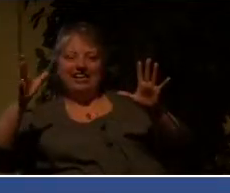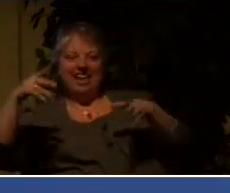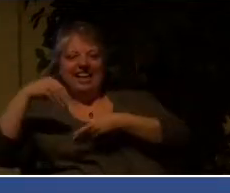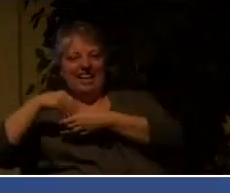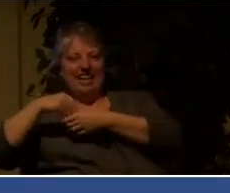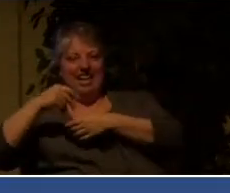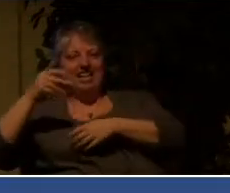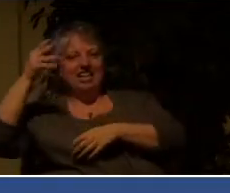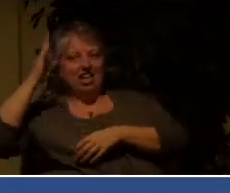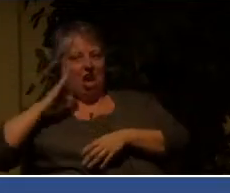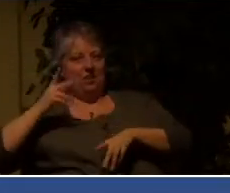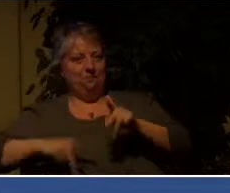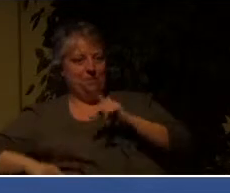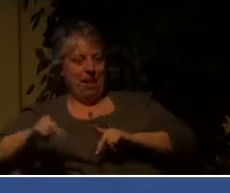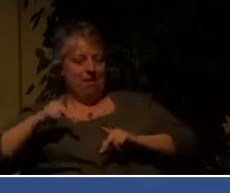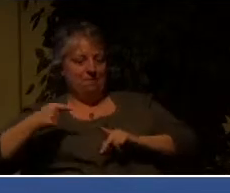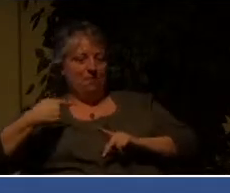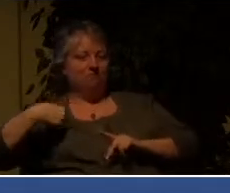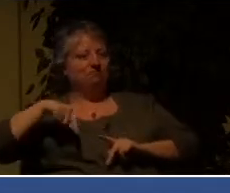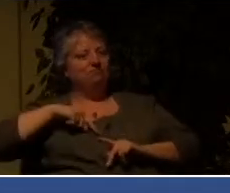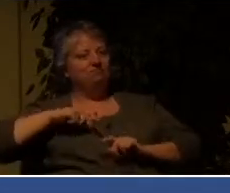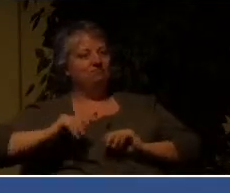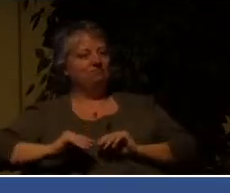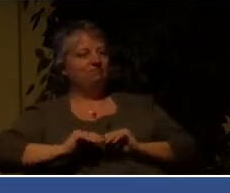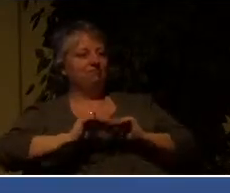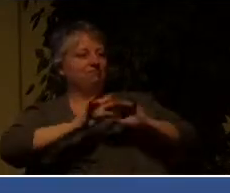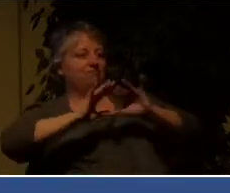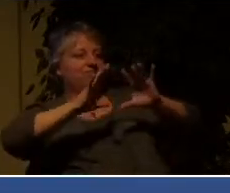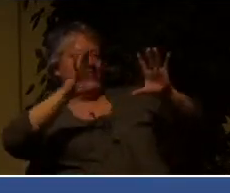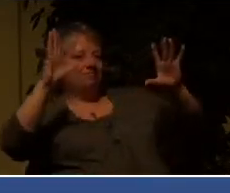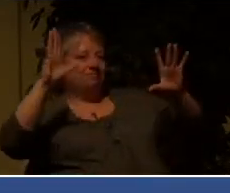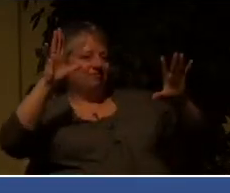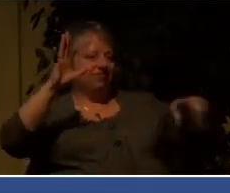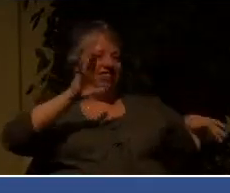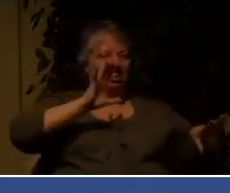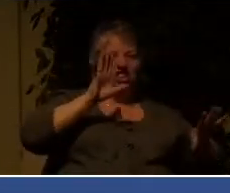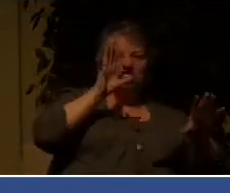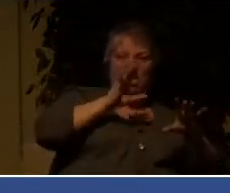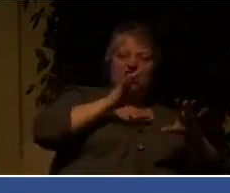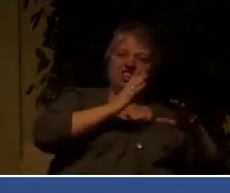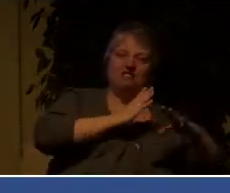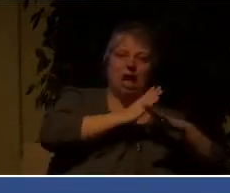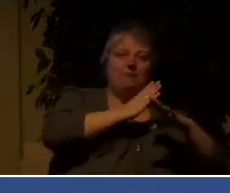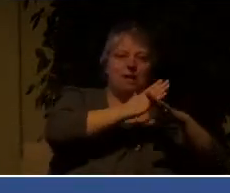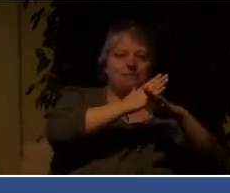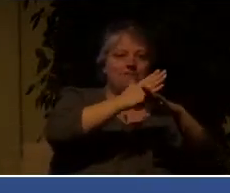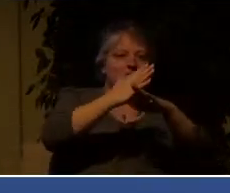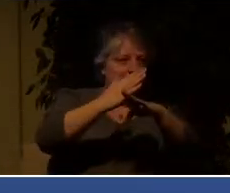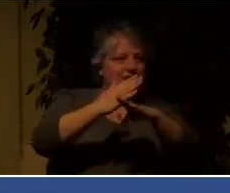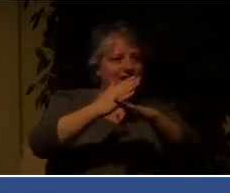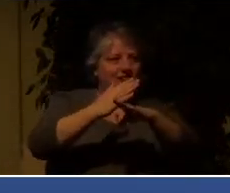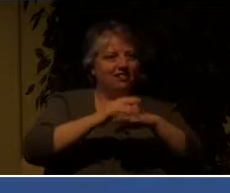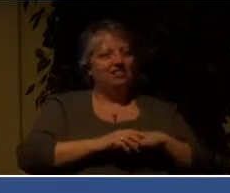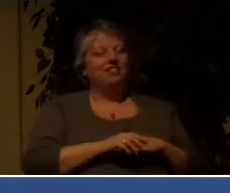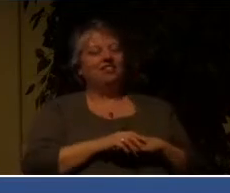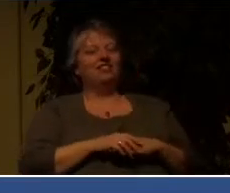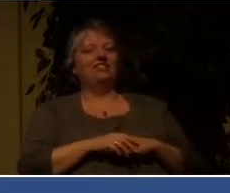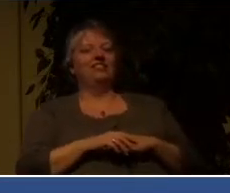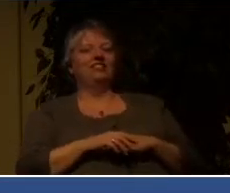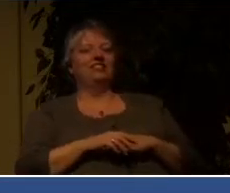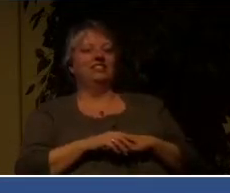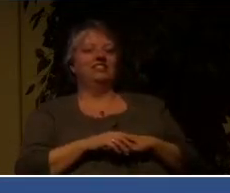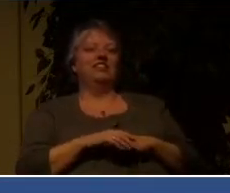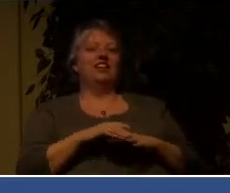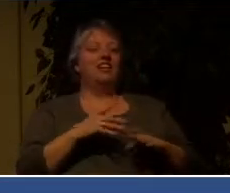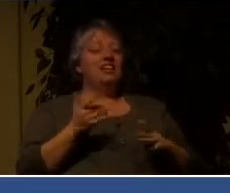their light shine and who are standing against values that ultimately are not biblical values. Now, the